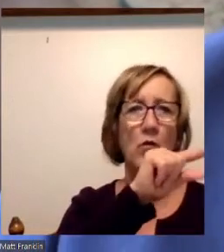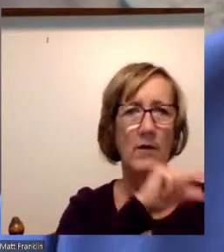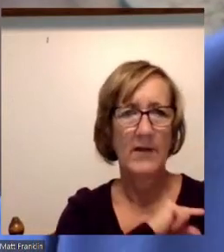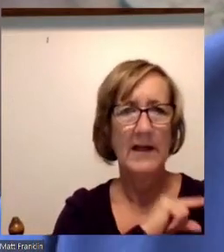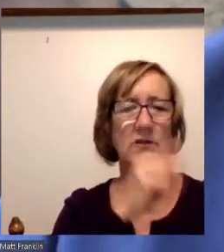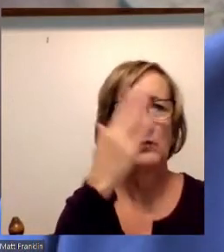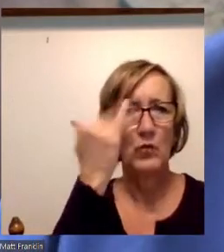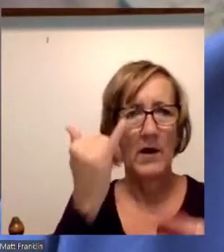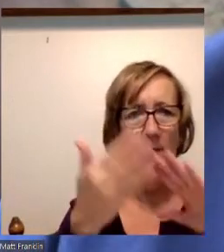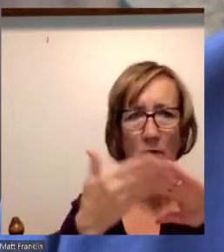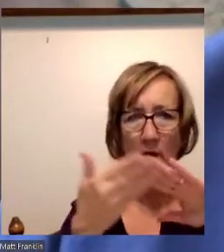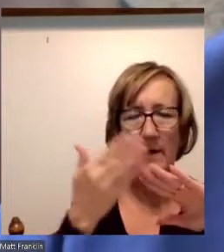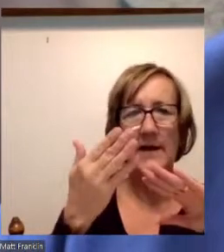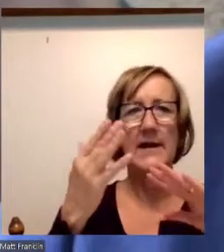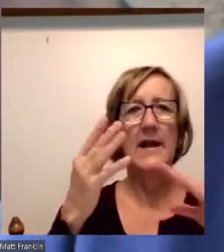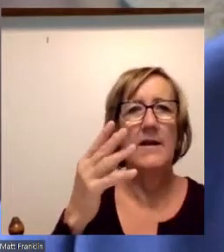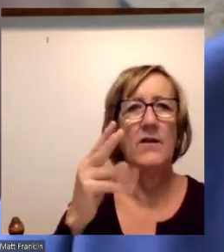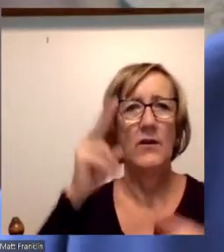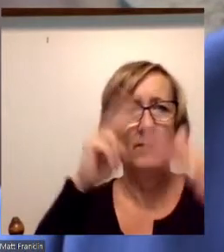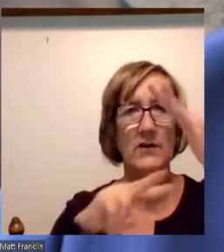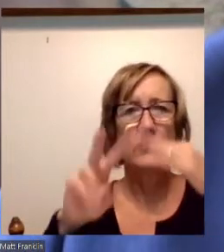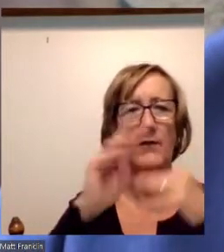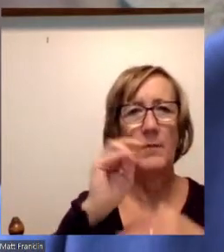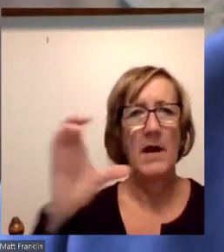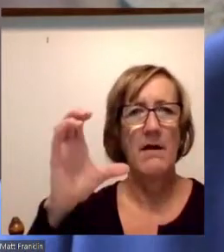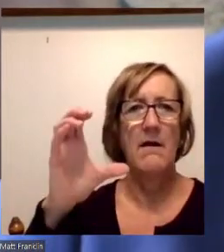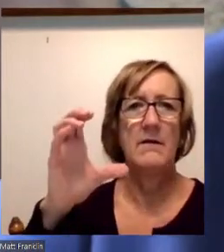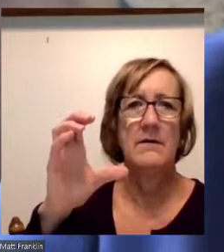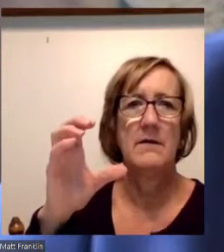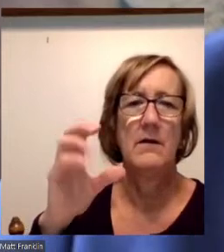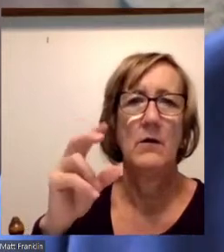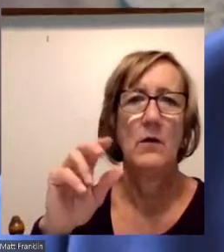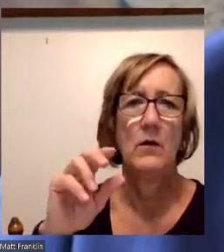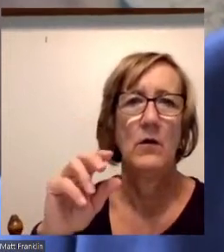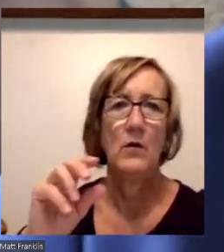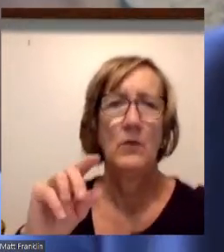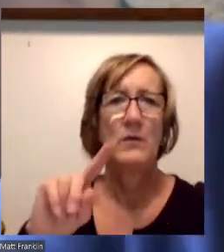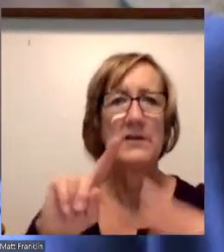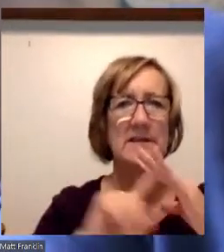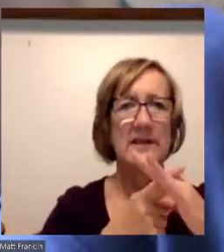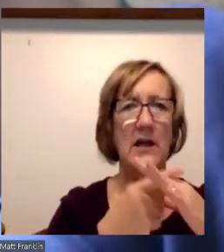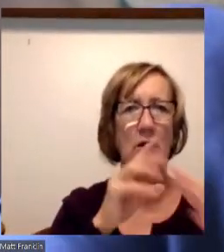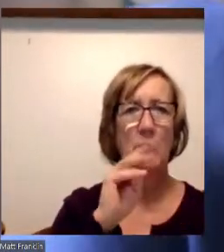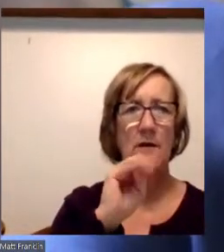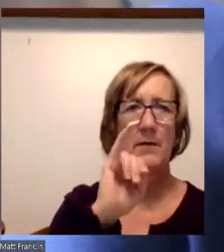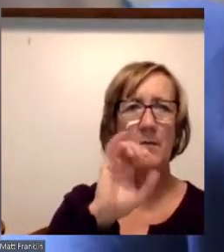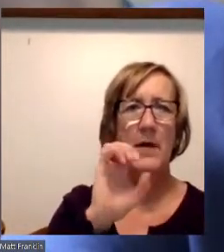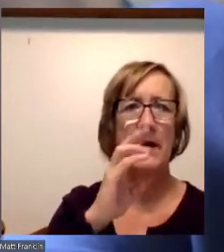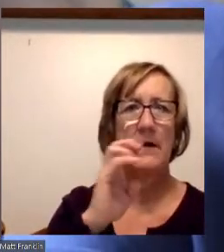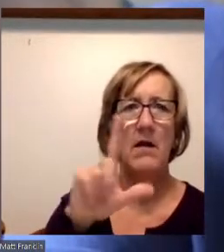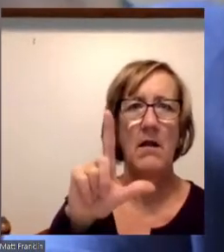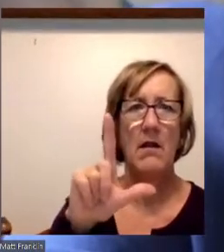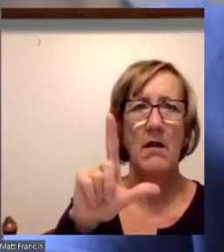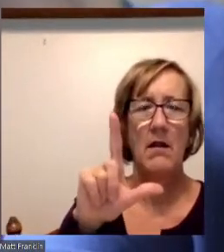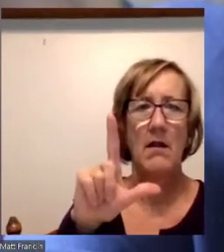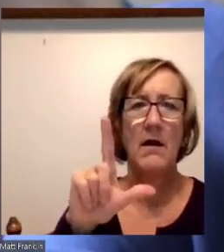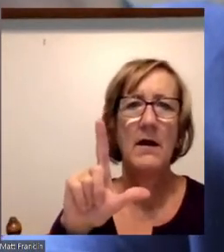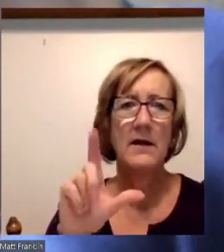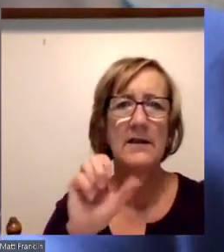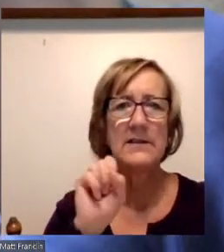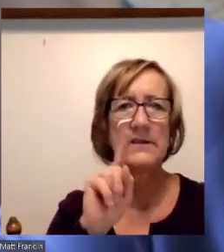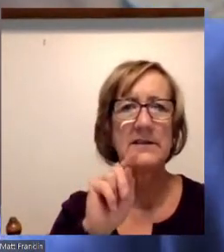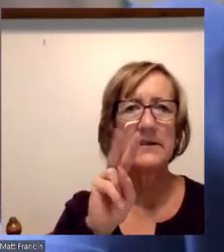running, and their vision for Mott Community College. And we are going to start with Michael Siktovich, if he is here.